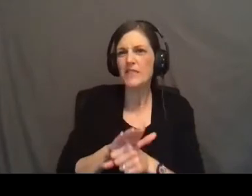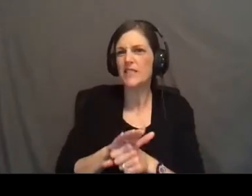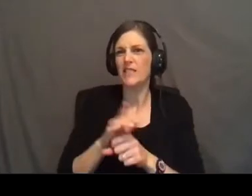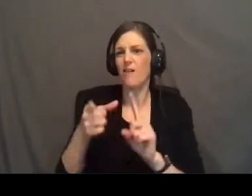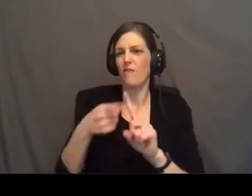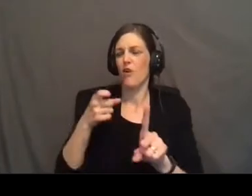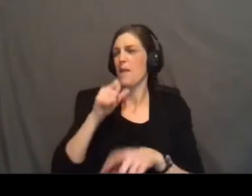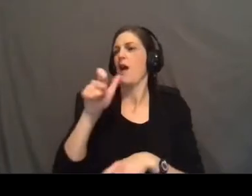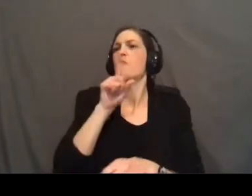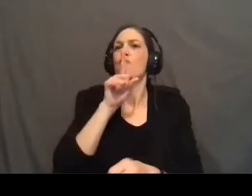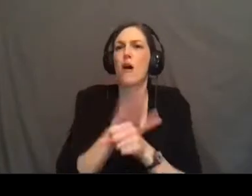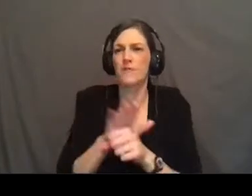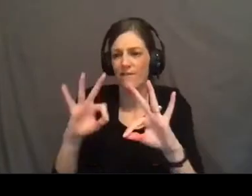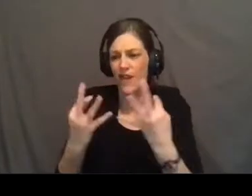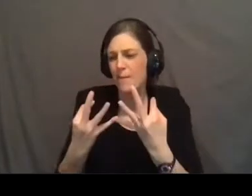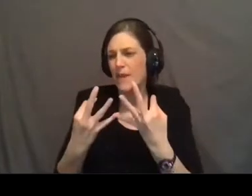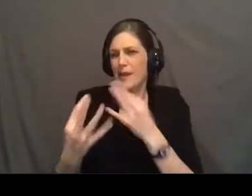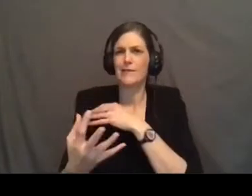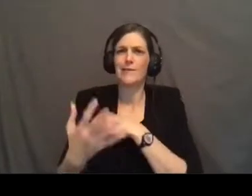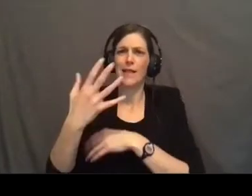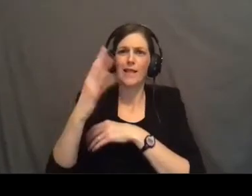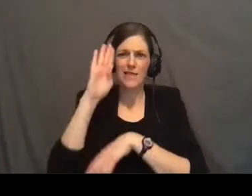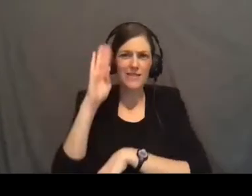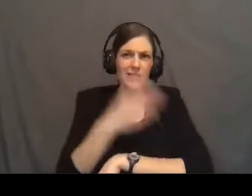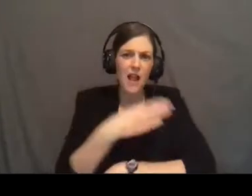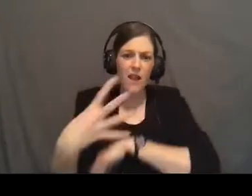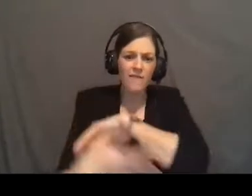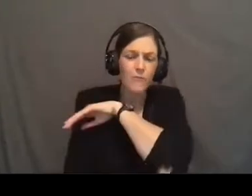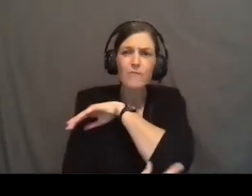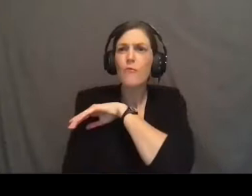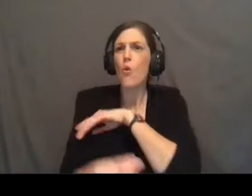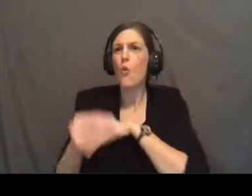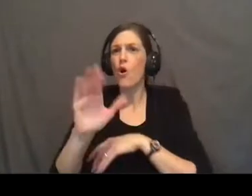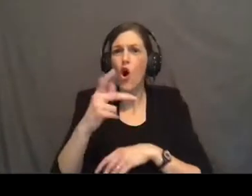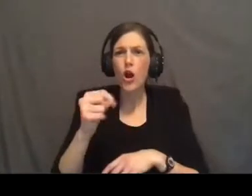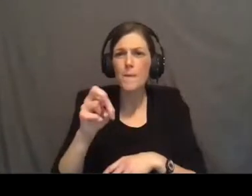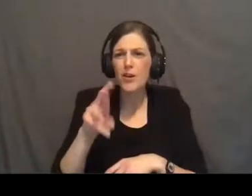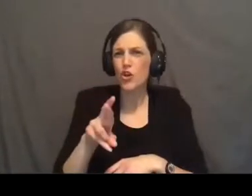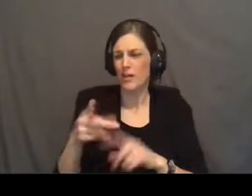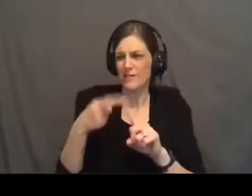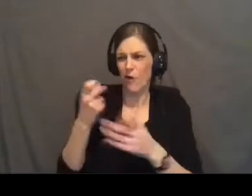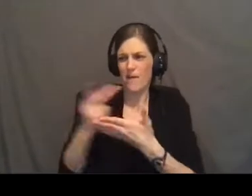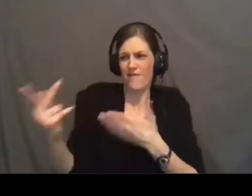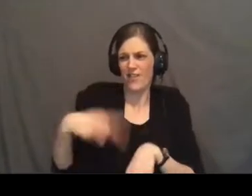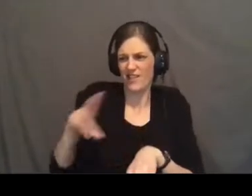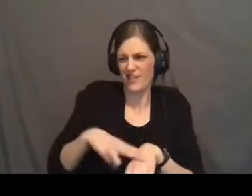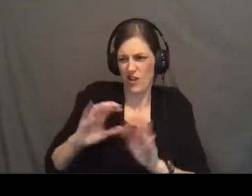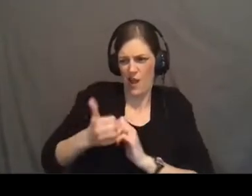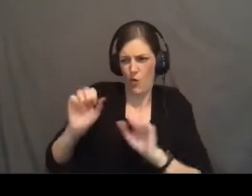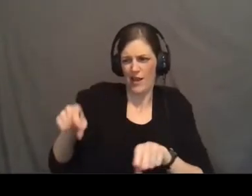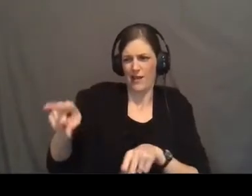son of a poor carpenter who lives in a failed nation. How can he be the king of a forever kingdom?